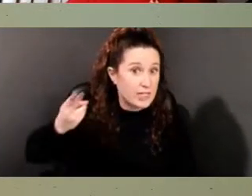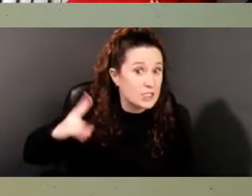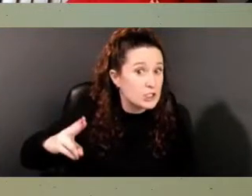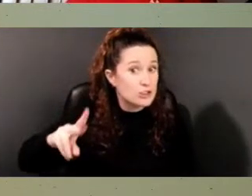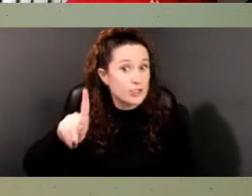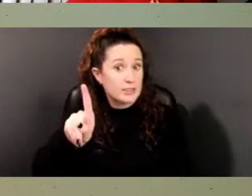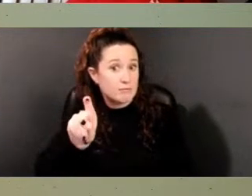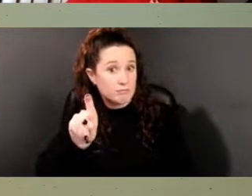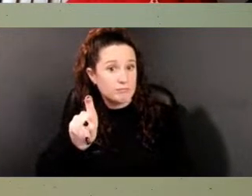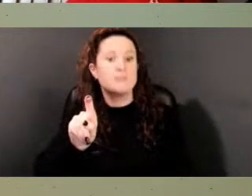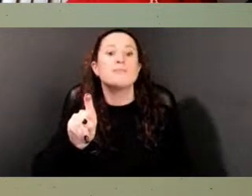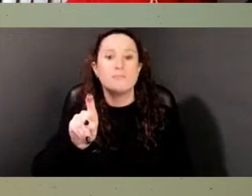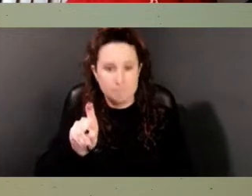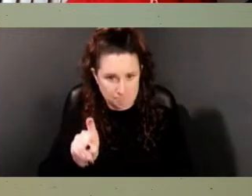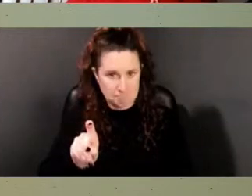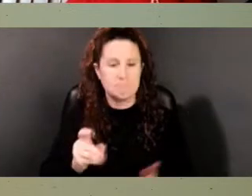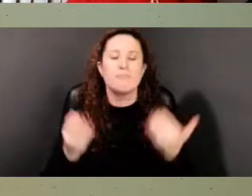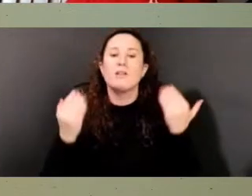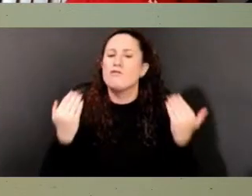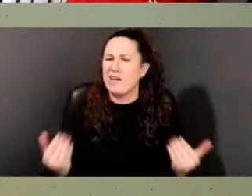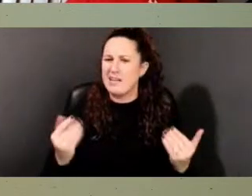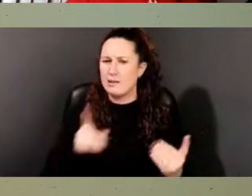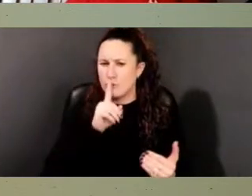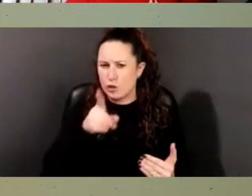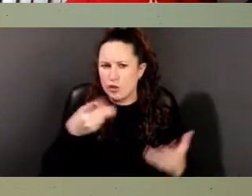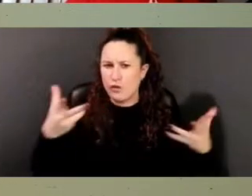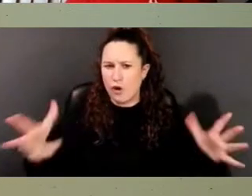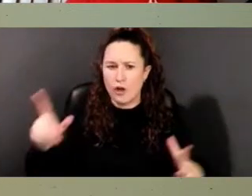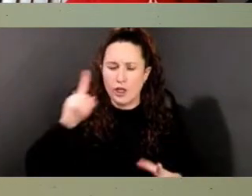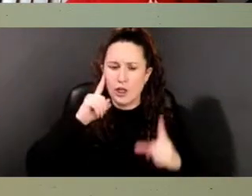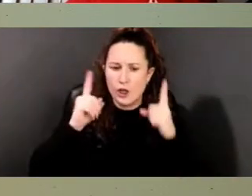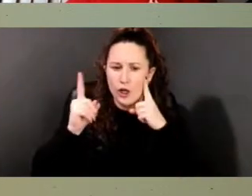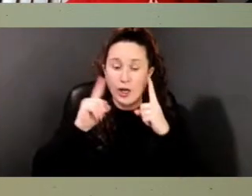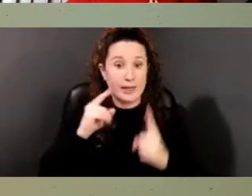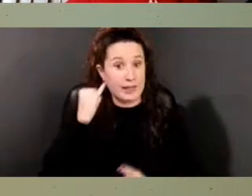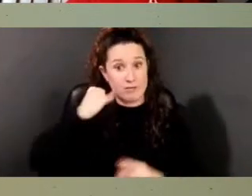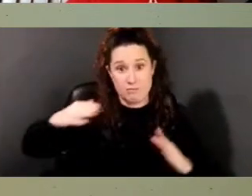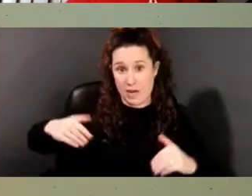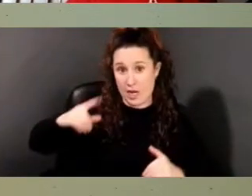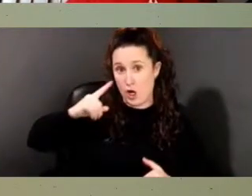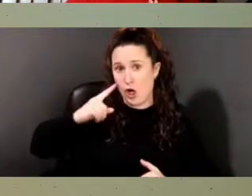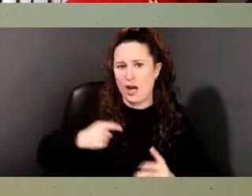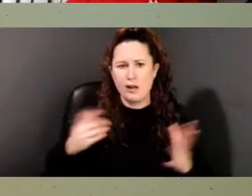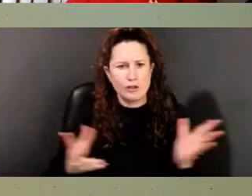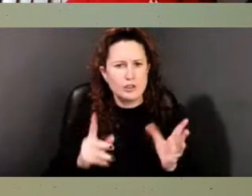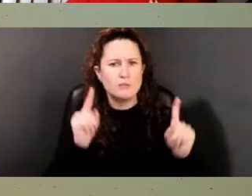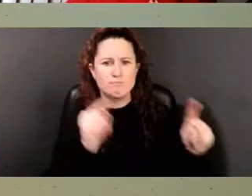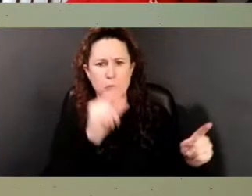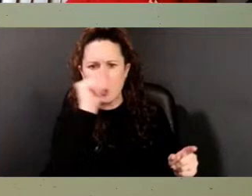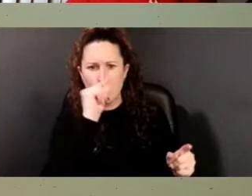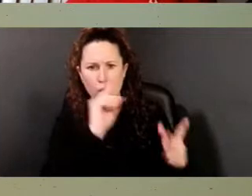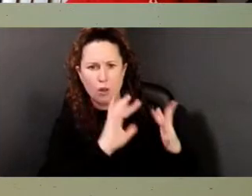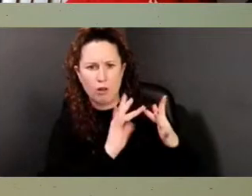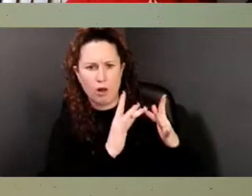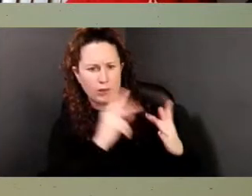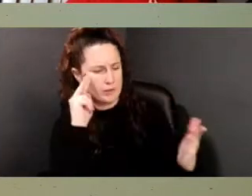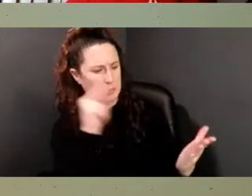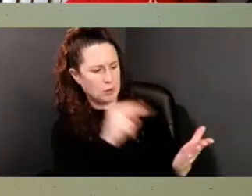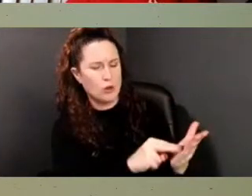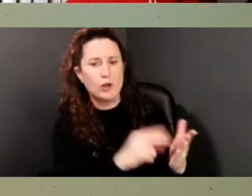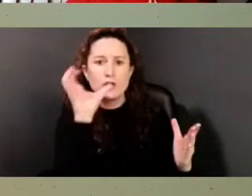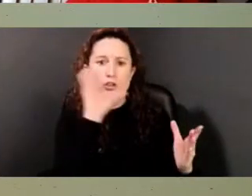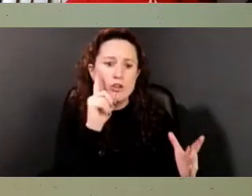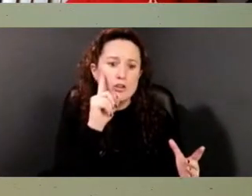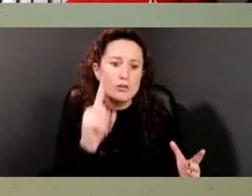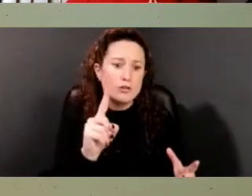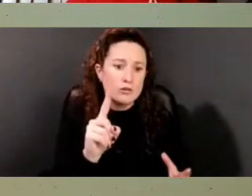now, I'm sure you all have heard about it. If you have not, I encourage you to go to Google right now and search hashtag